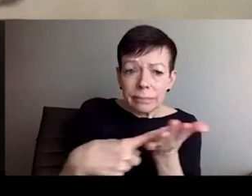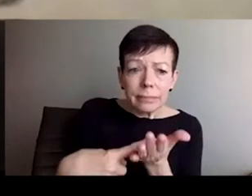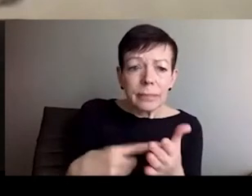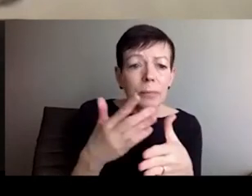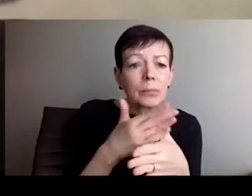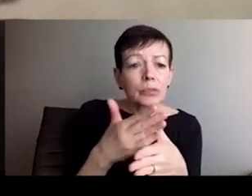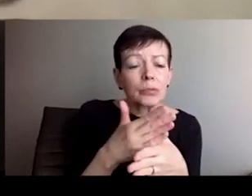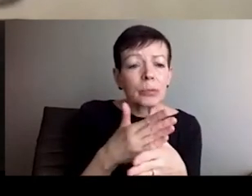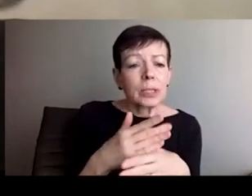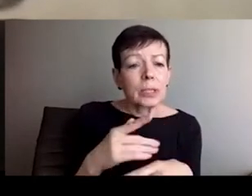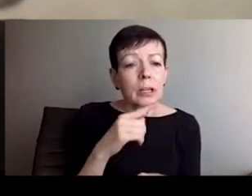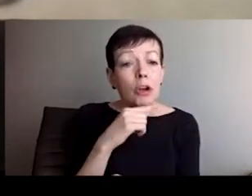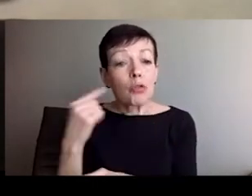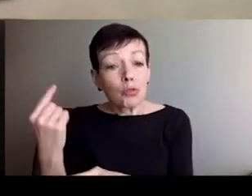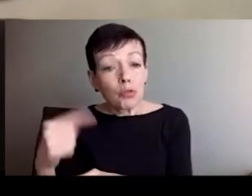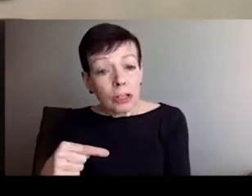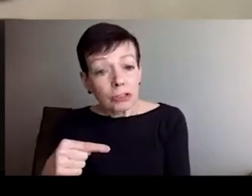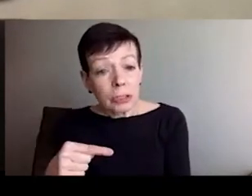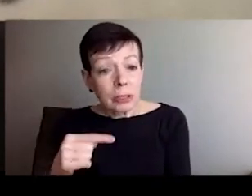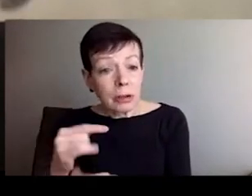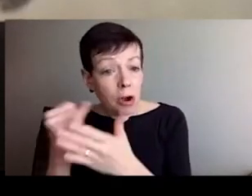a couple of questions.